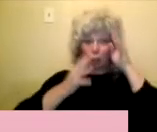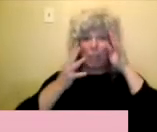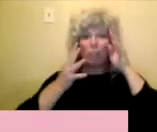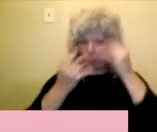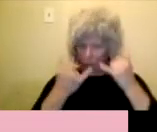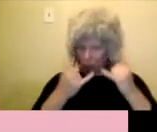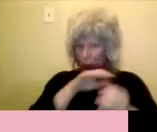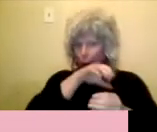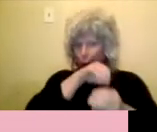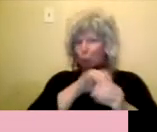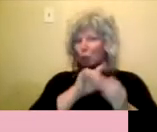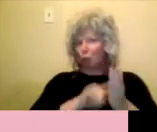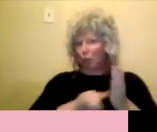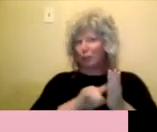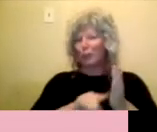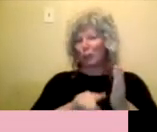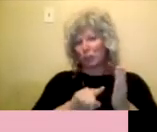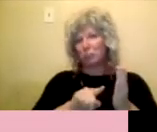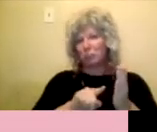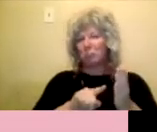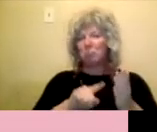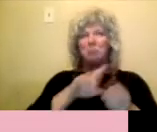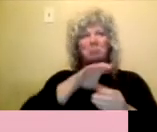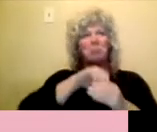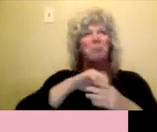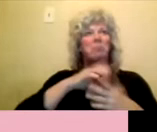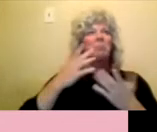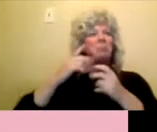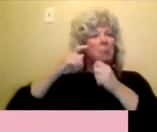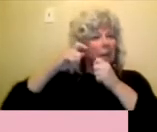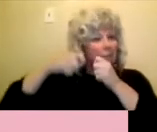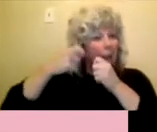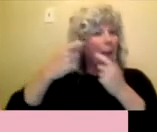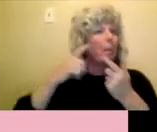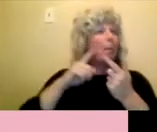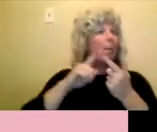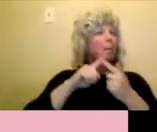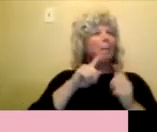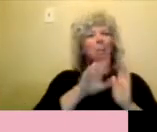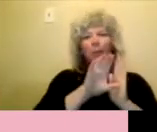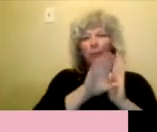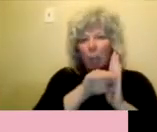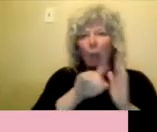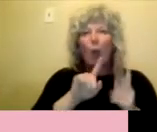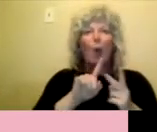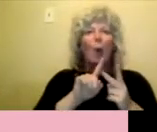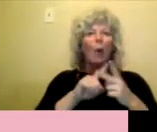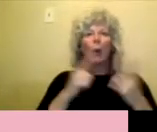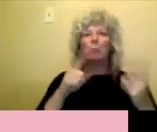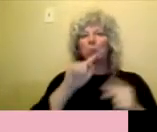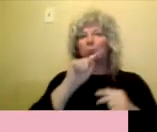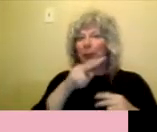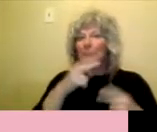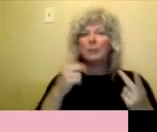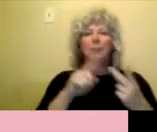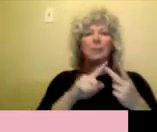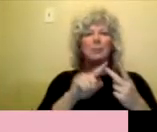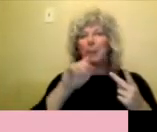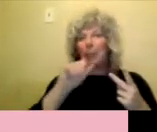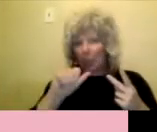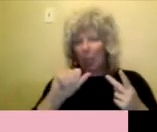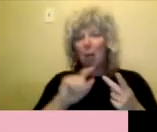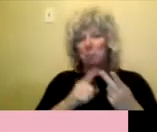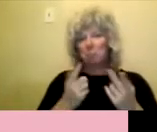film and media production commissions. You can apply for up to a hundred percent